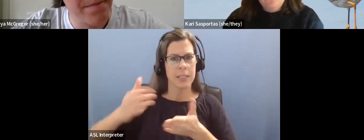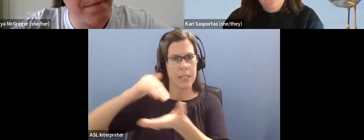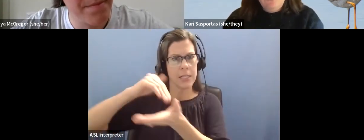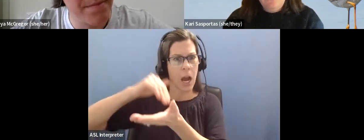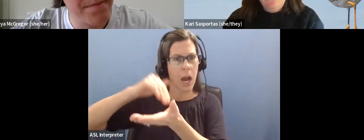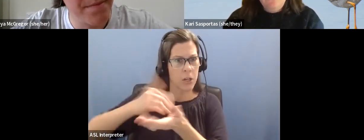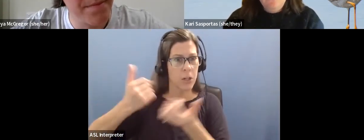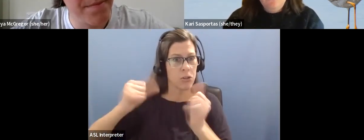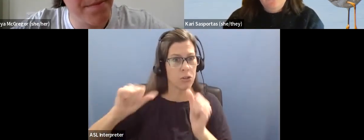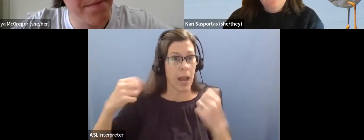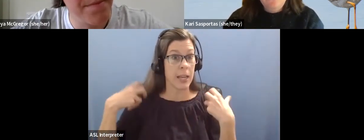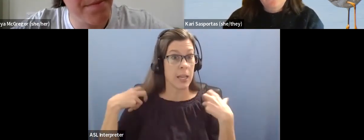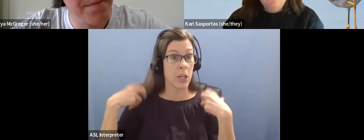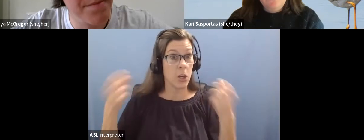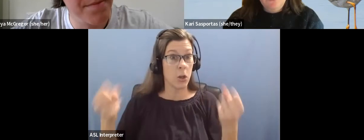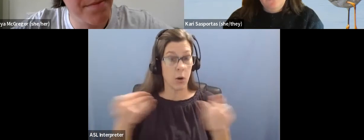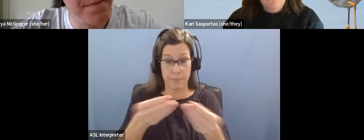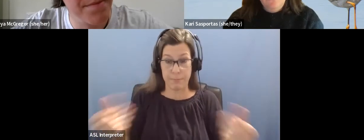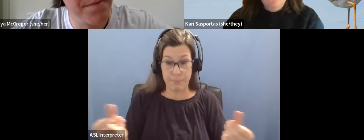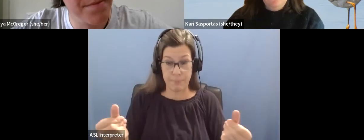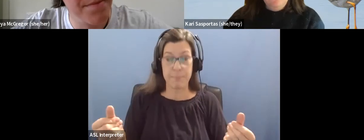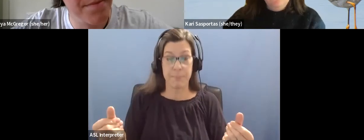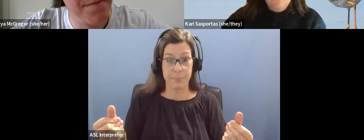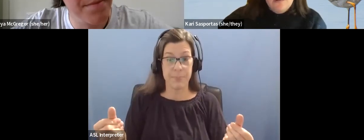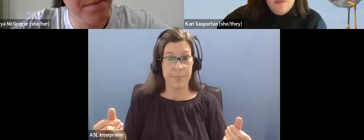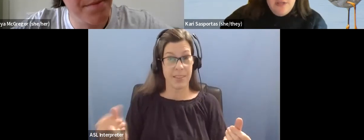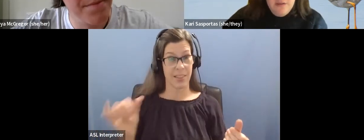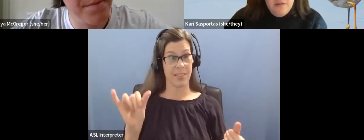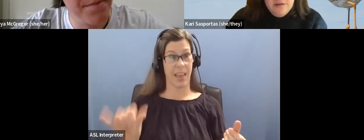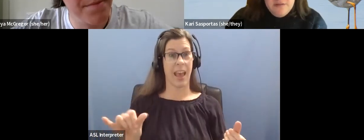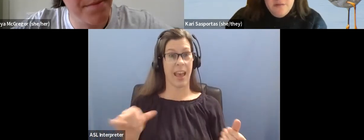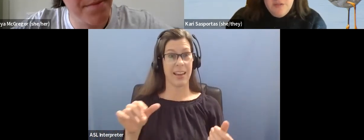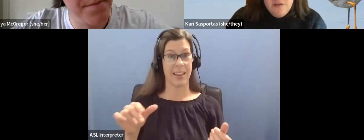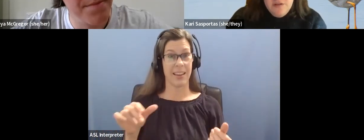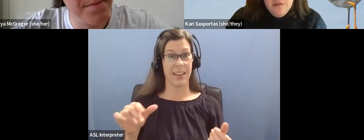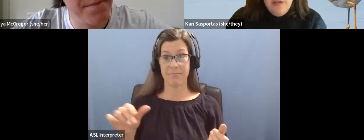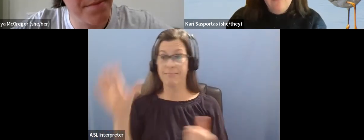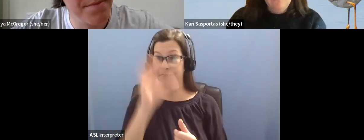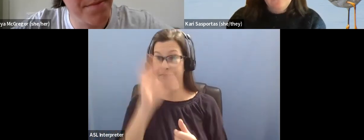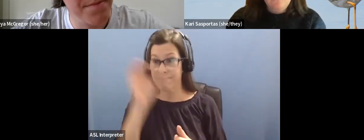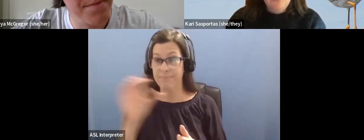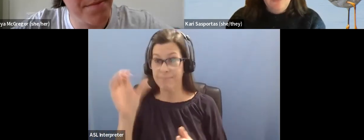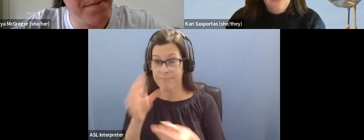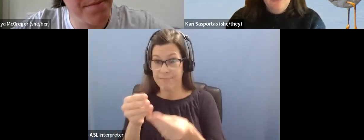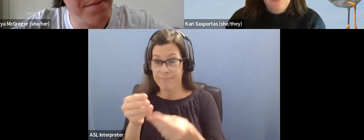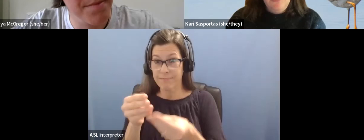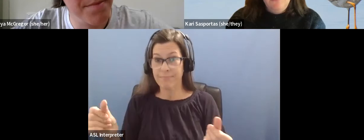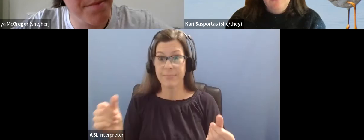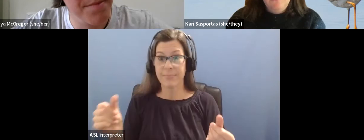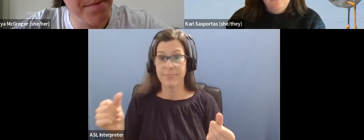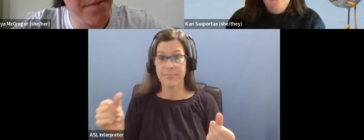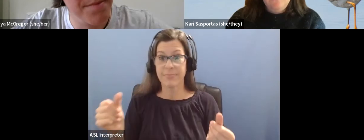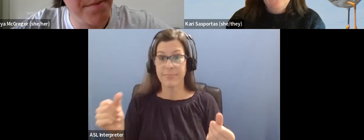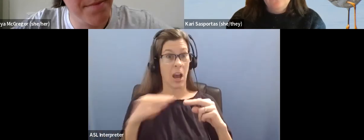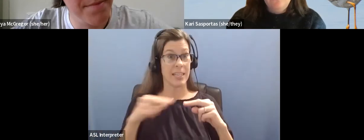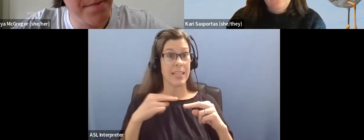cure. And I, and I think what that does is that ignores that autism is a lifelong disability. And